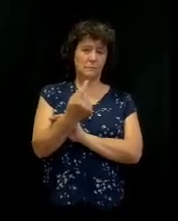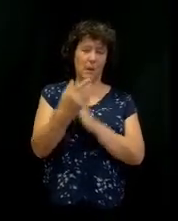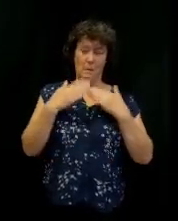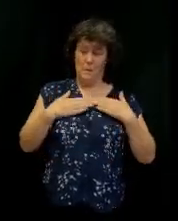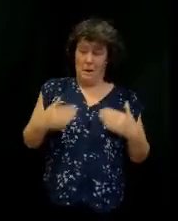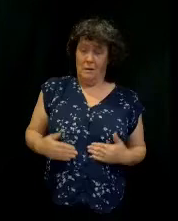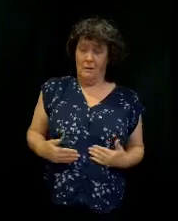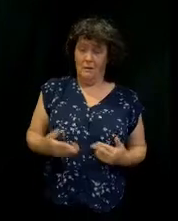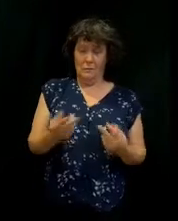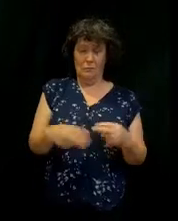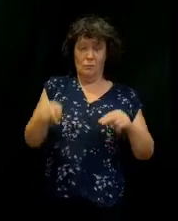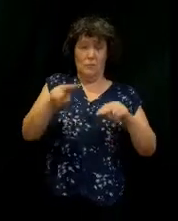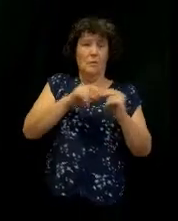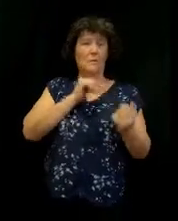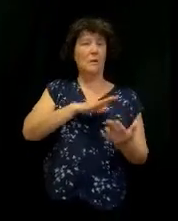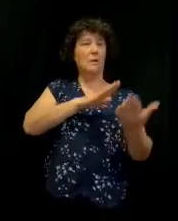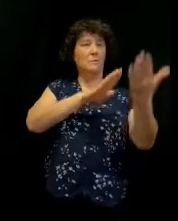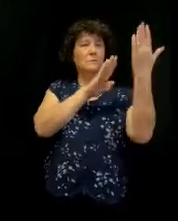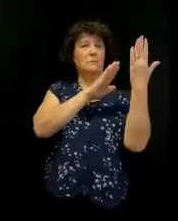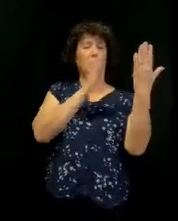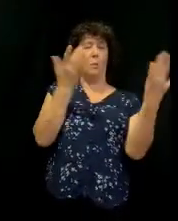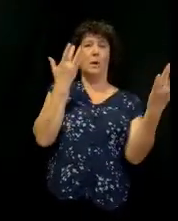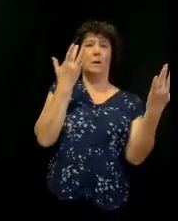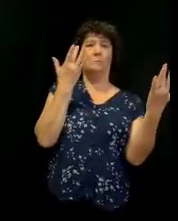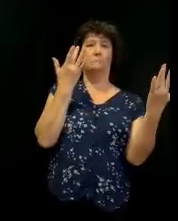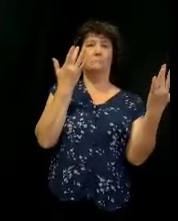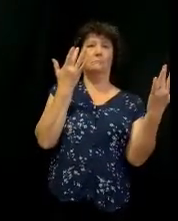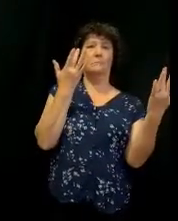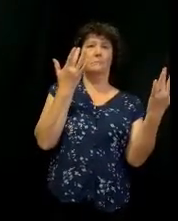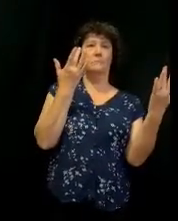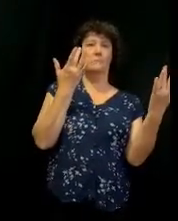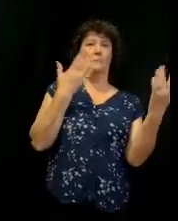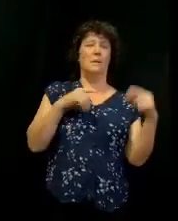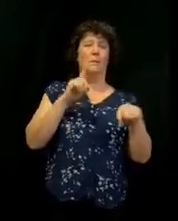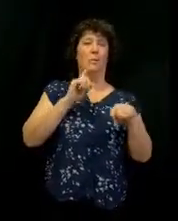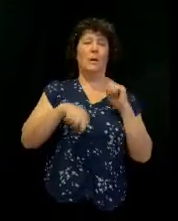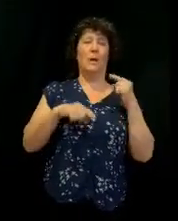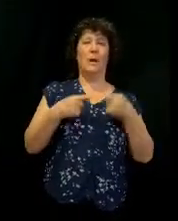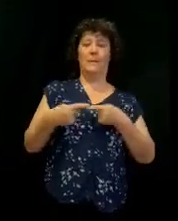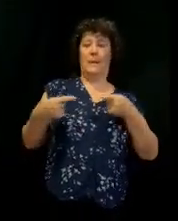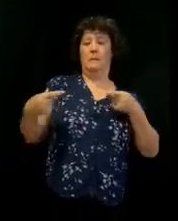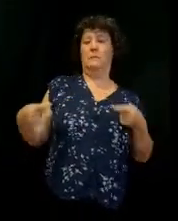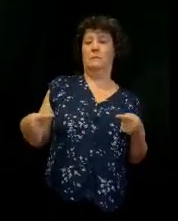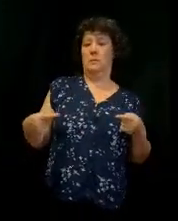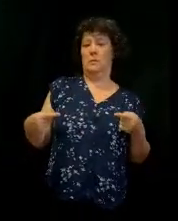It increases presence. Why? Because we feel, we can't be dismembered.